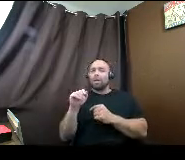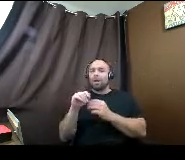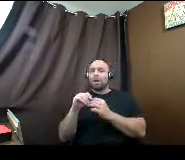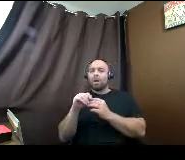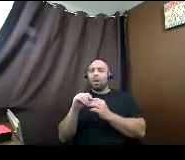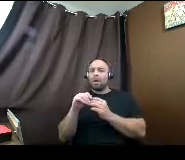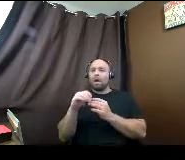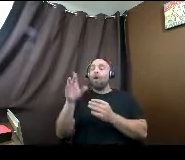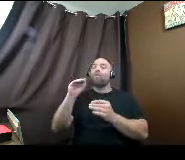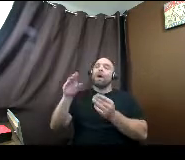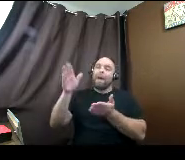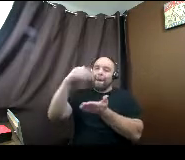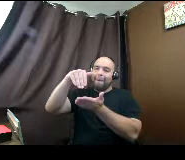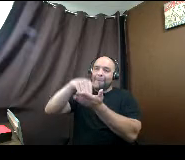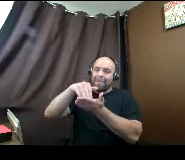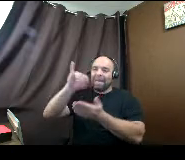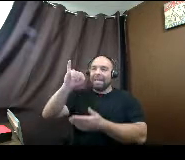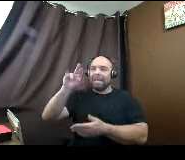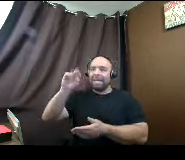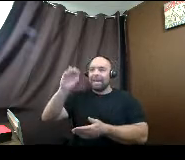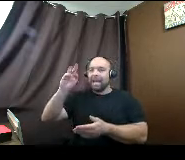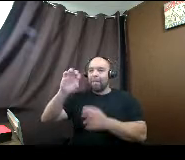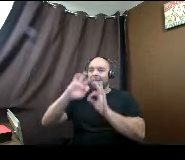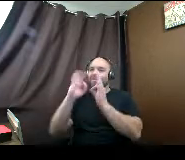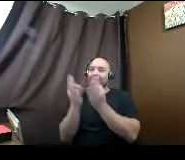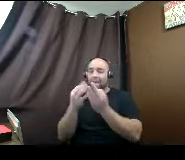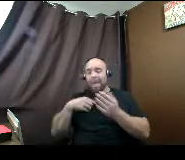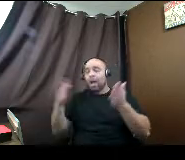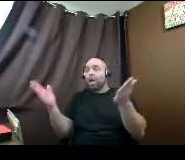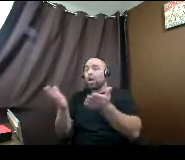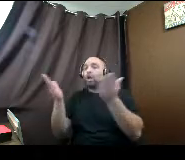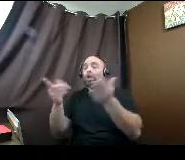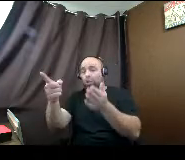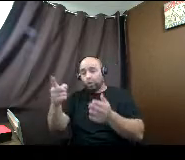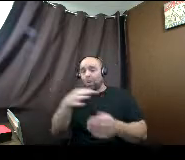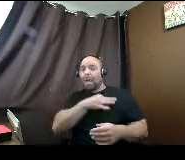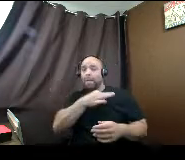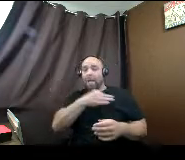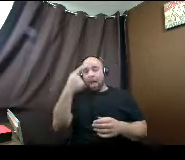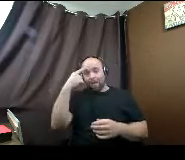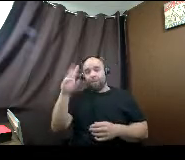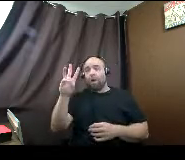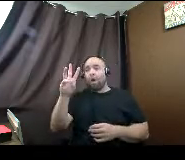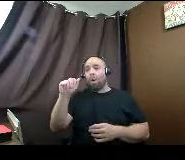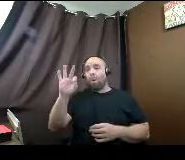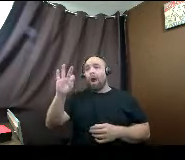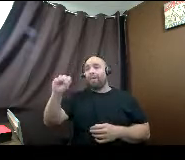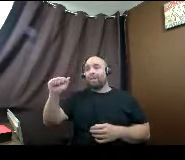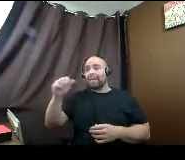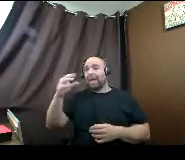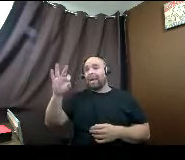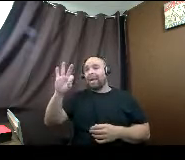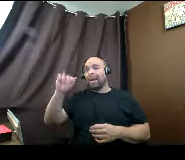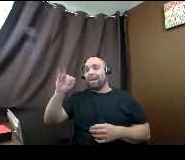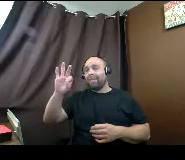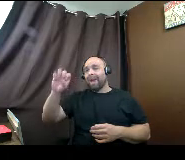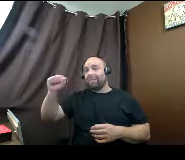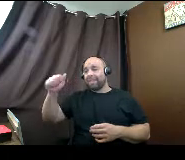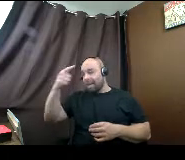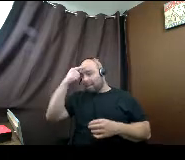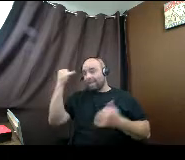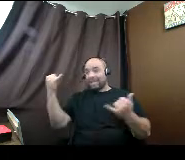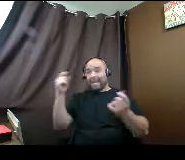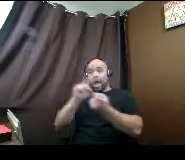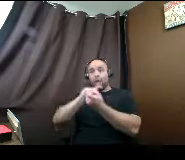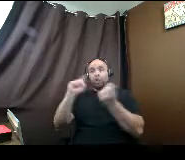middle income families, I encourage you to apply for FAFSA because the Washington College Grant has expanded eligibility. For